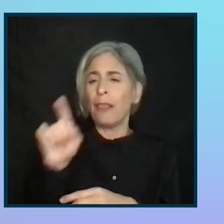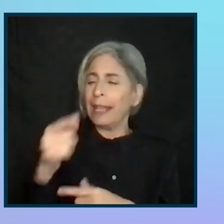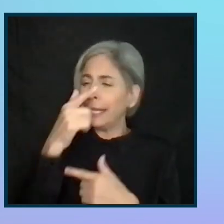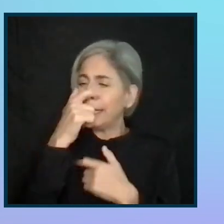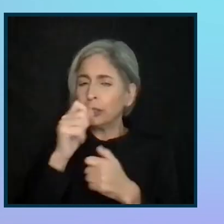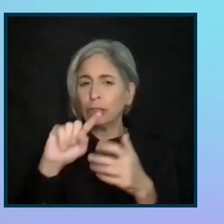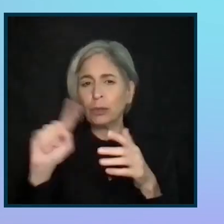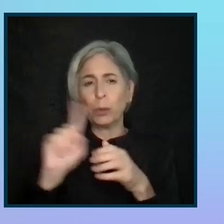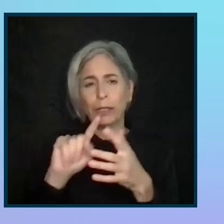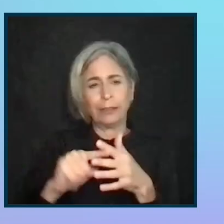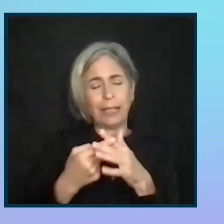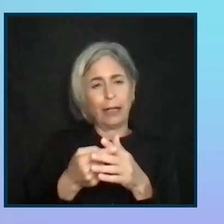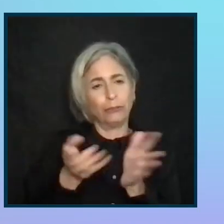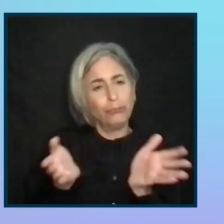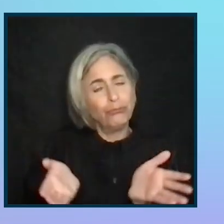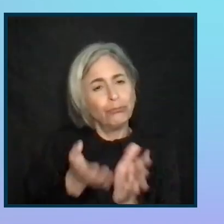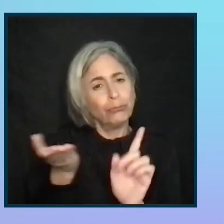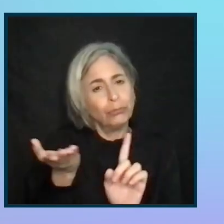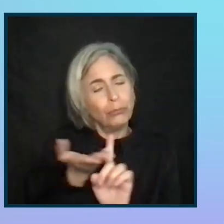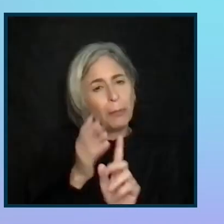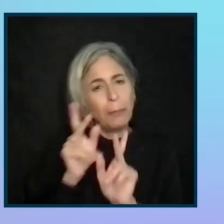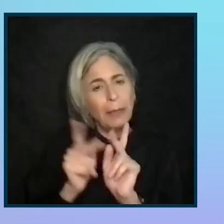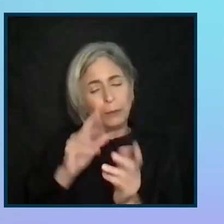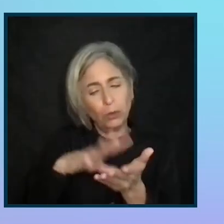desire to push people to help them learn.